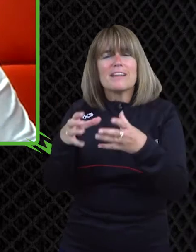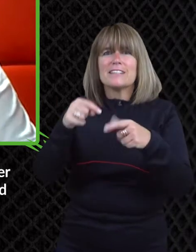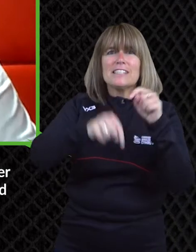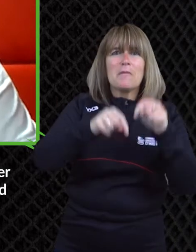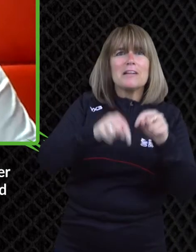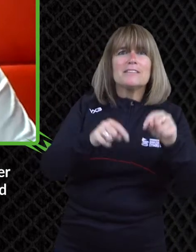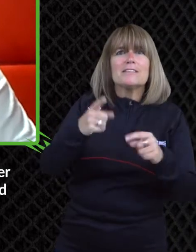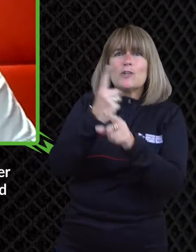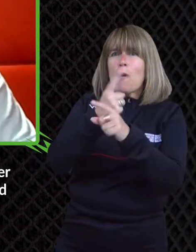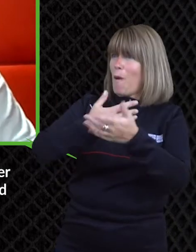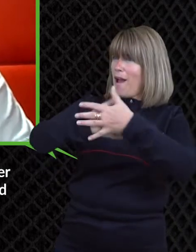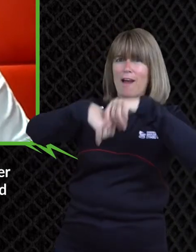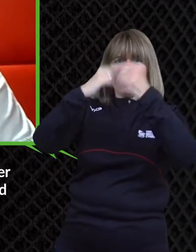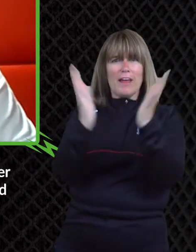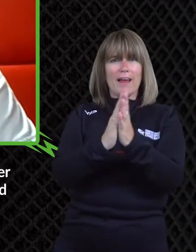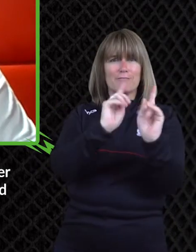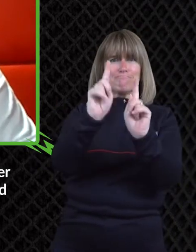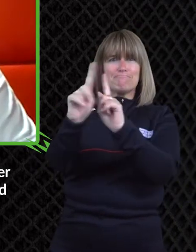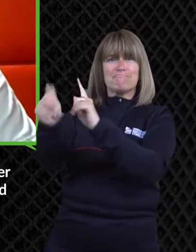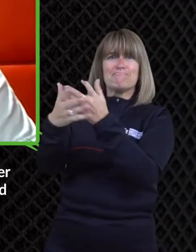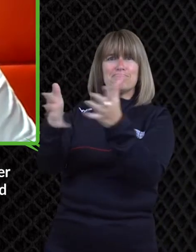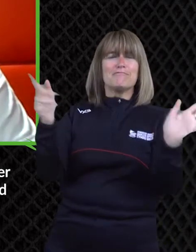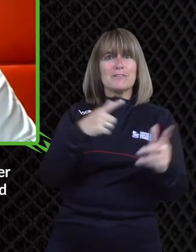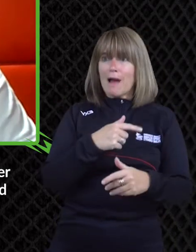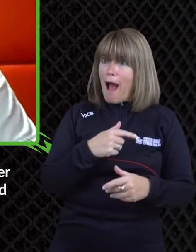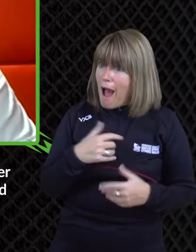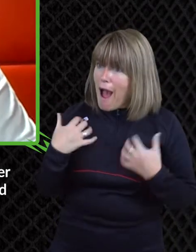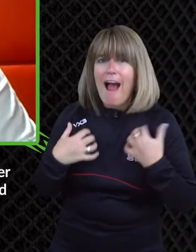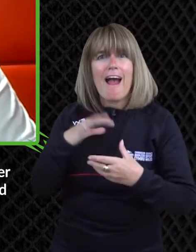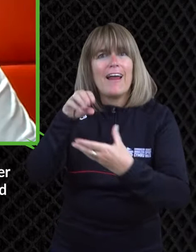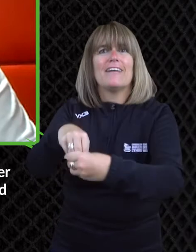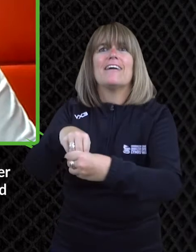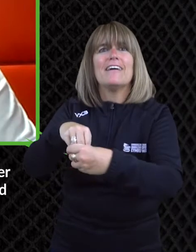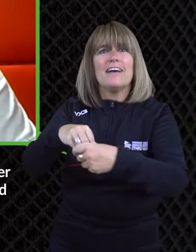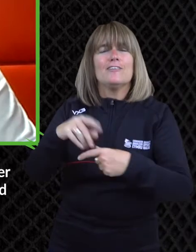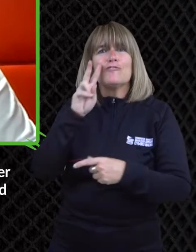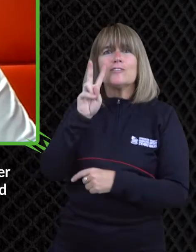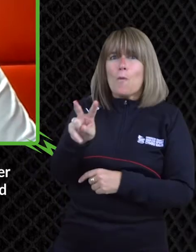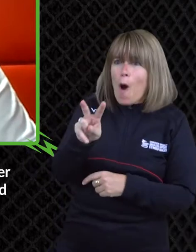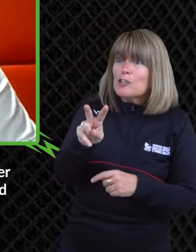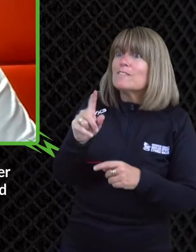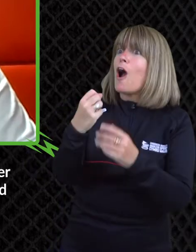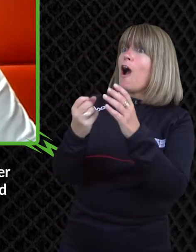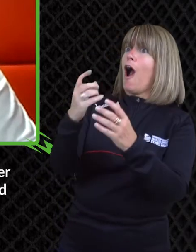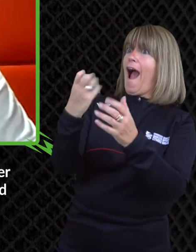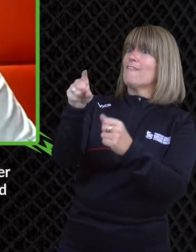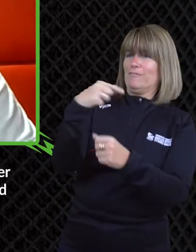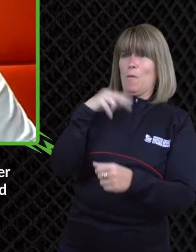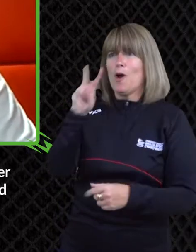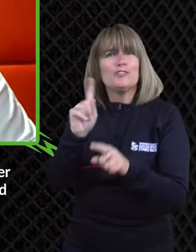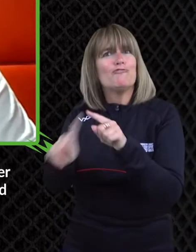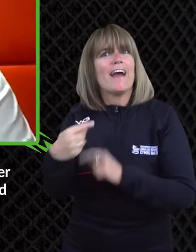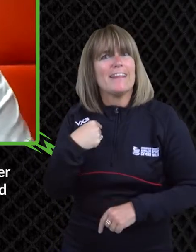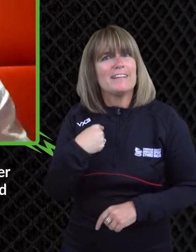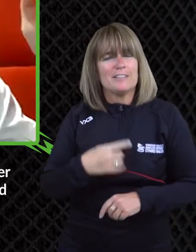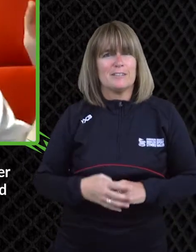yeah the last leg is fantastic you know adam hills is is hilarious um and the you know the fact they've come together as